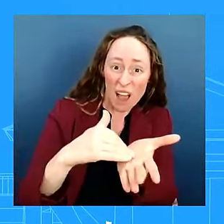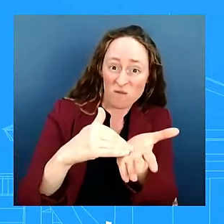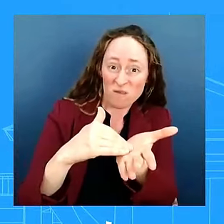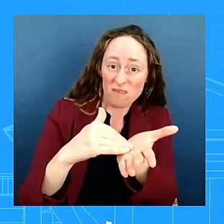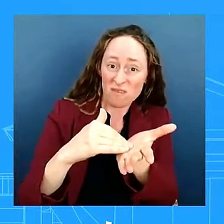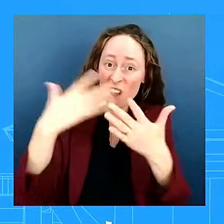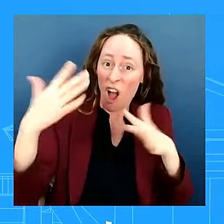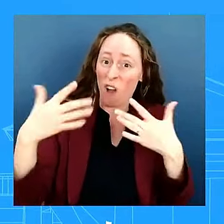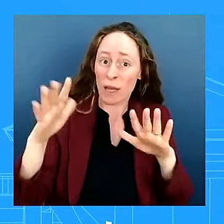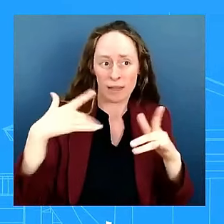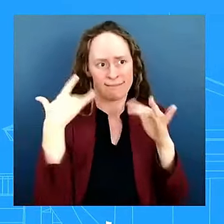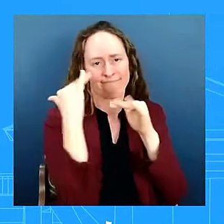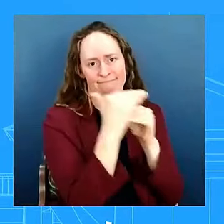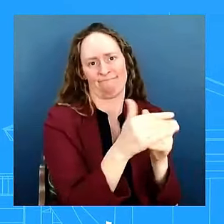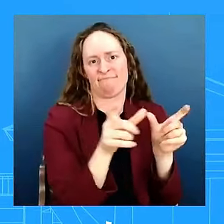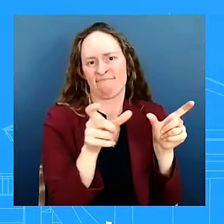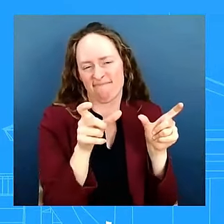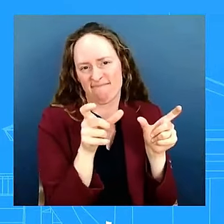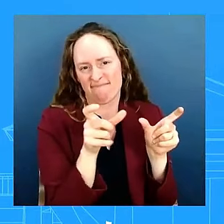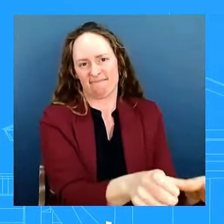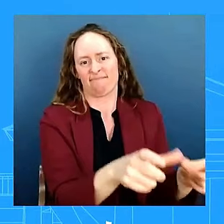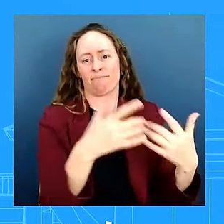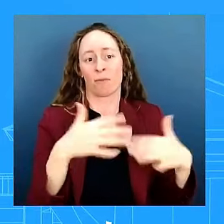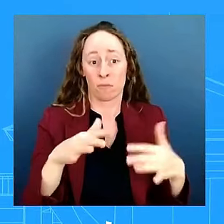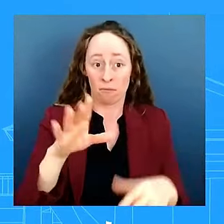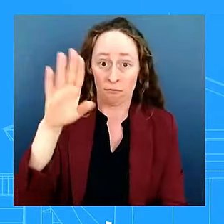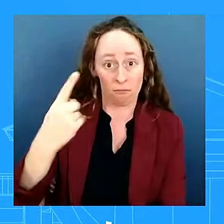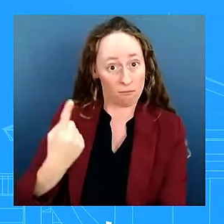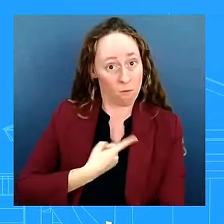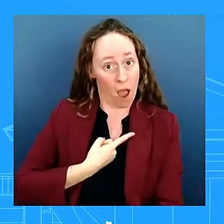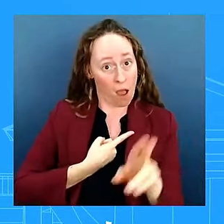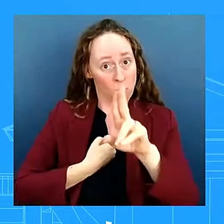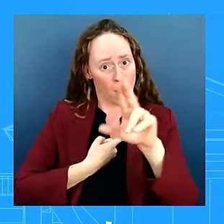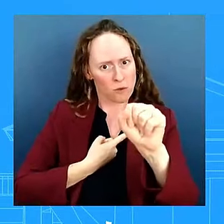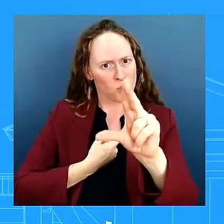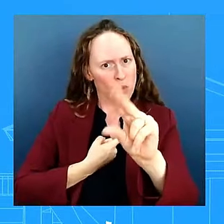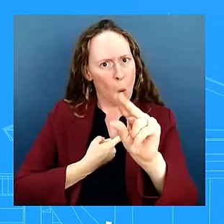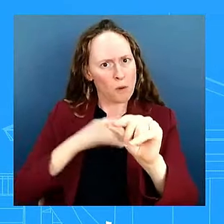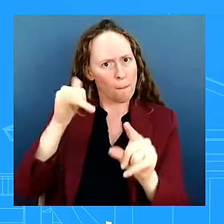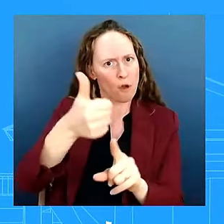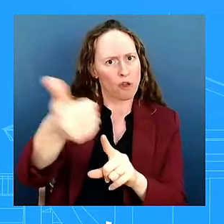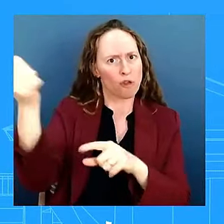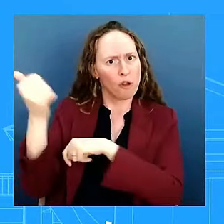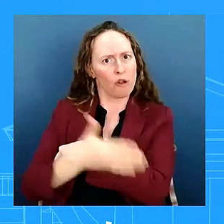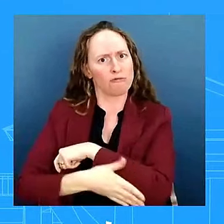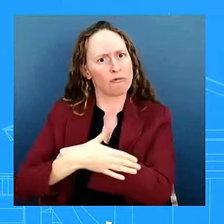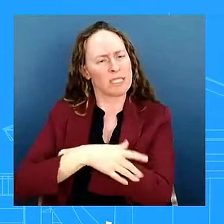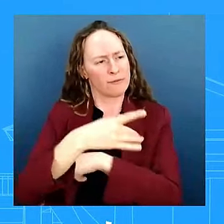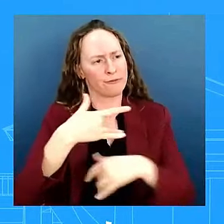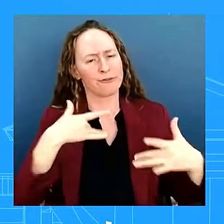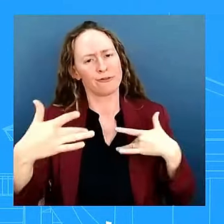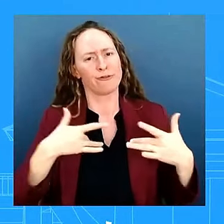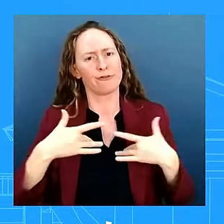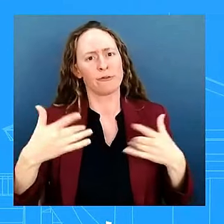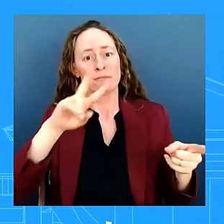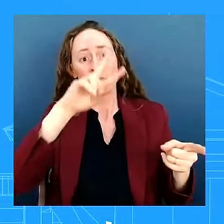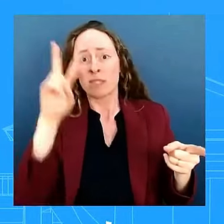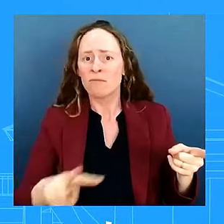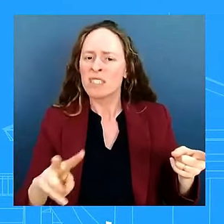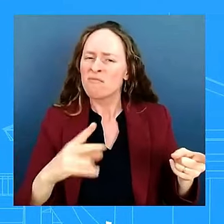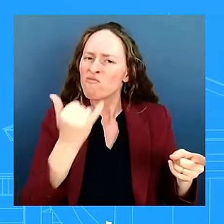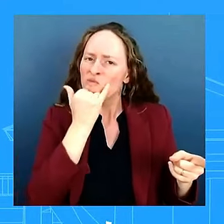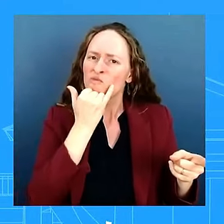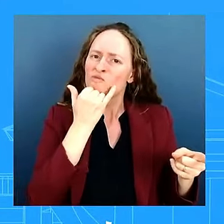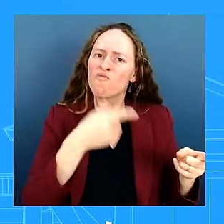stand alone here in expressing our concerns with maduro's anti-democratic actions this morning at the u.n headquarters